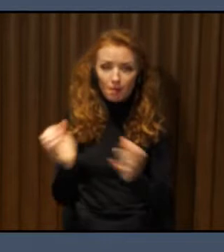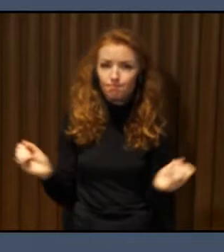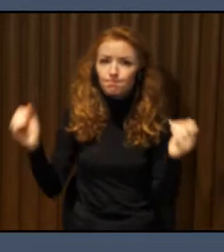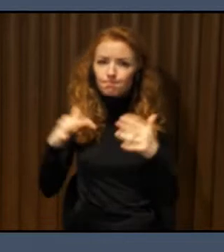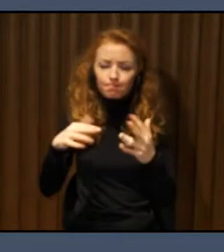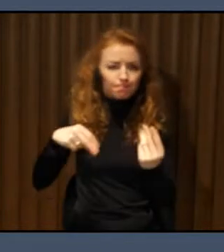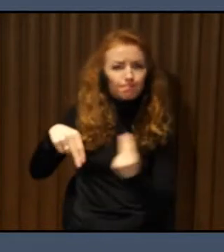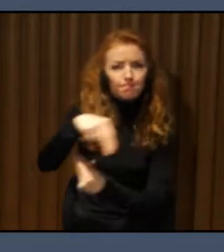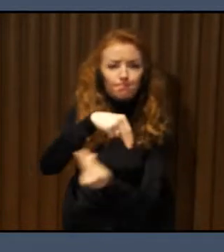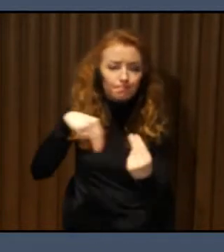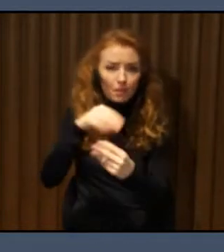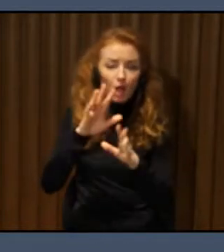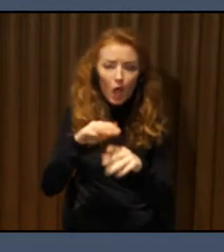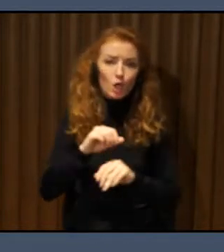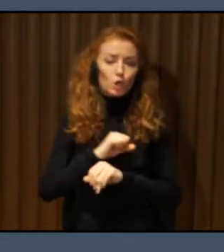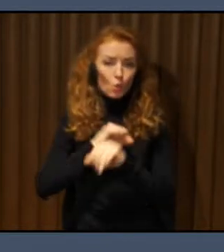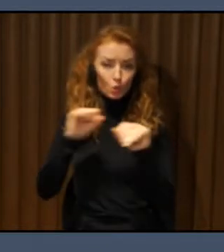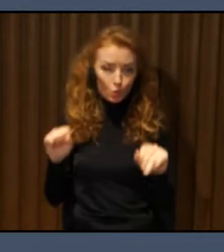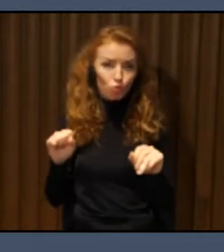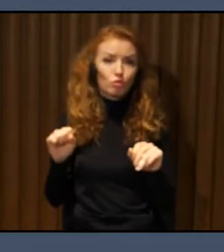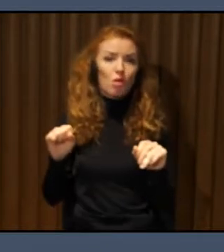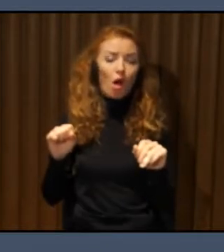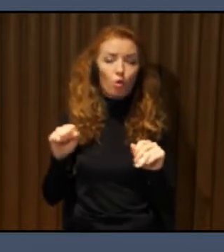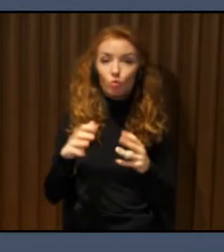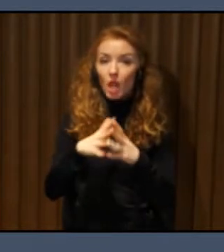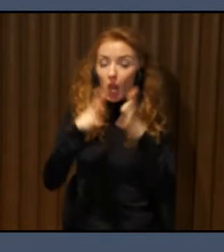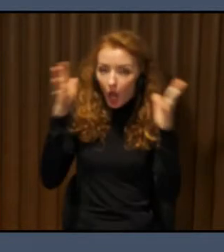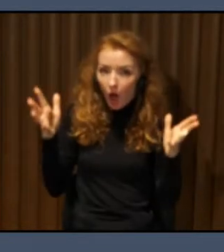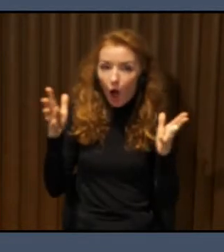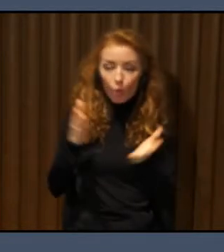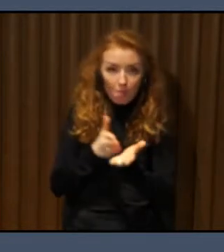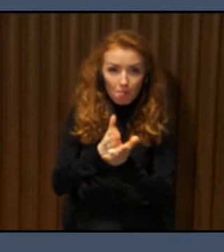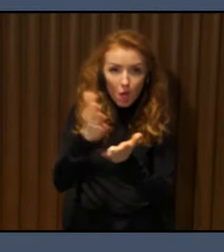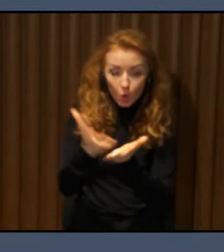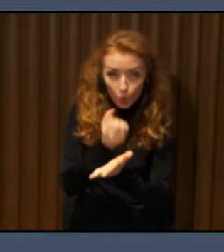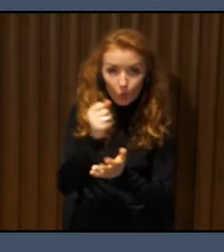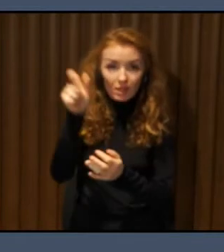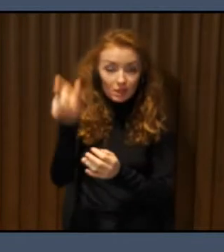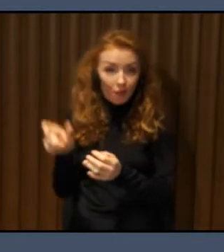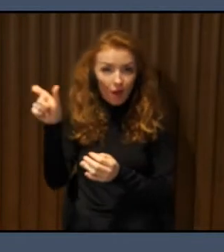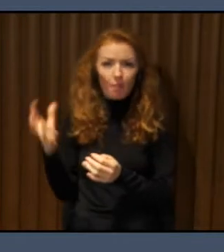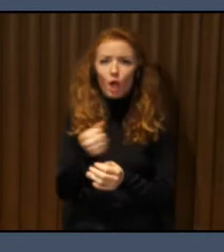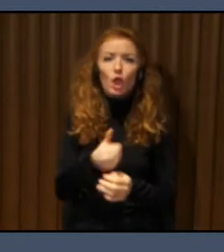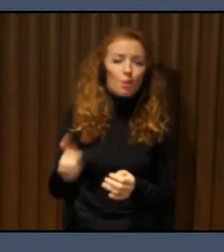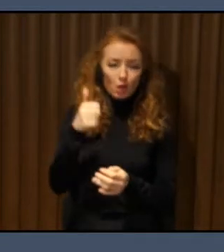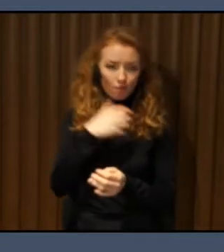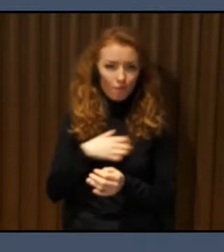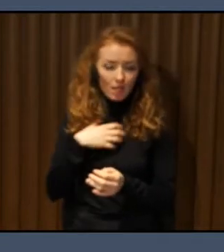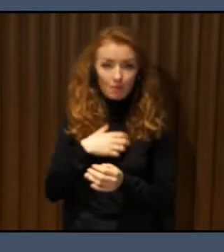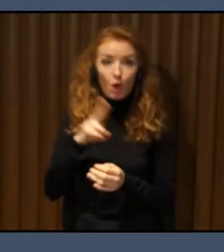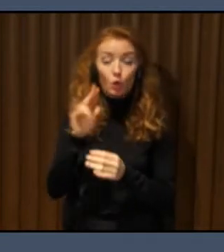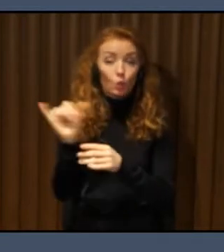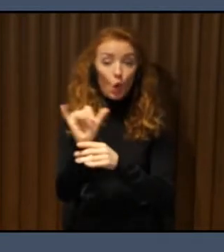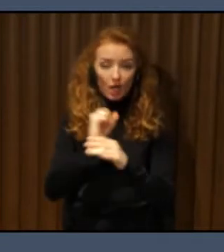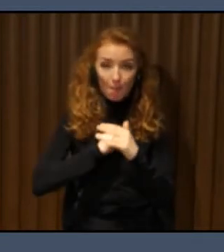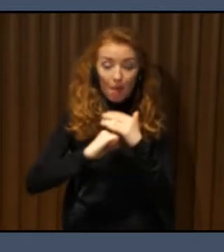New York riders in terms of disabilities. And so we want this call for innovation and today we